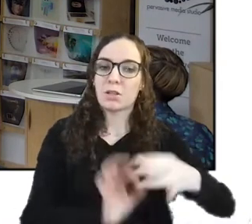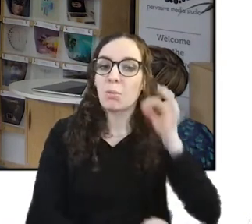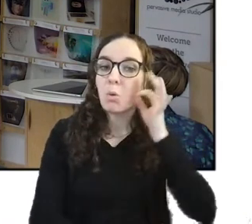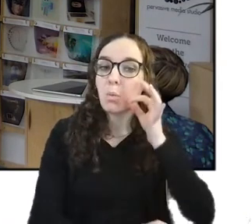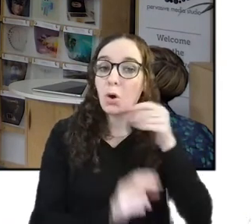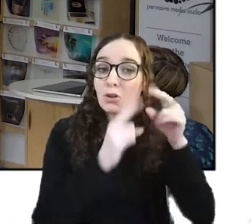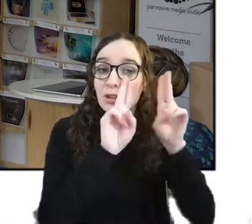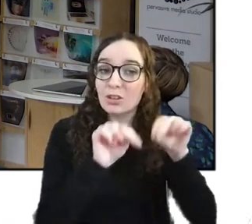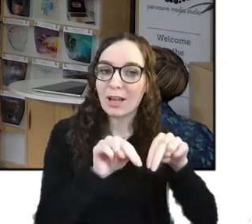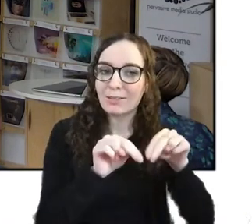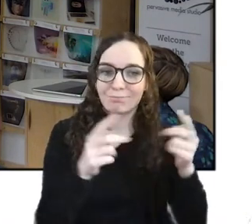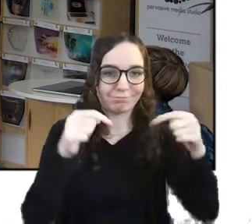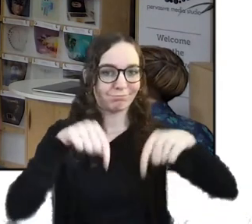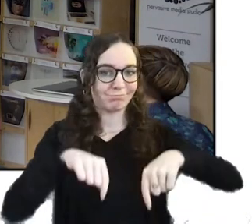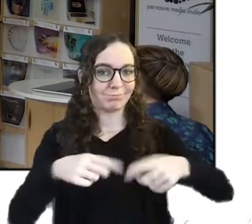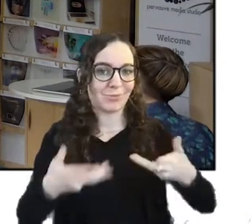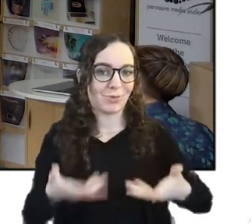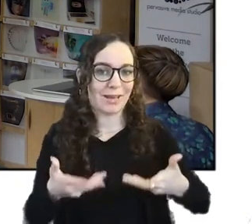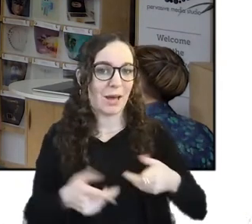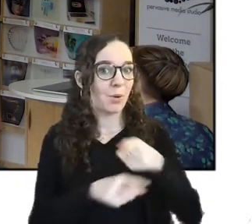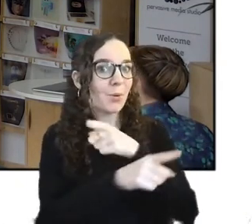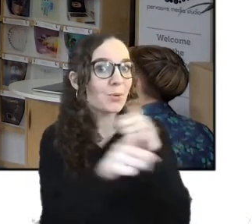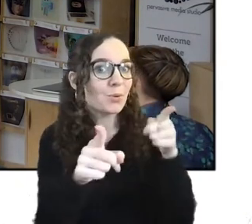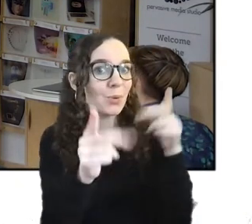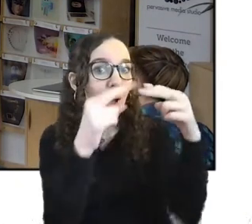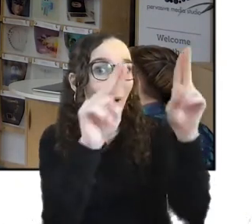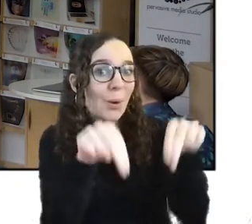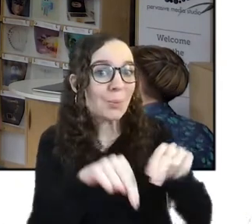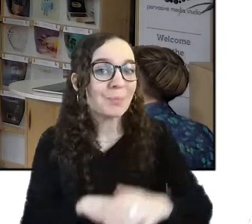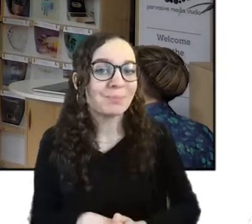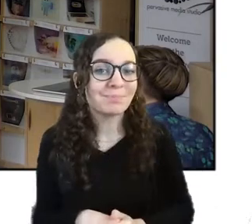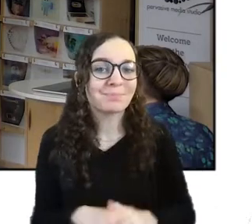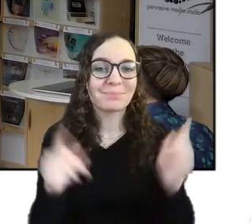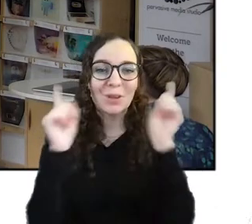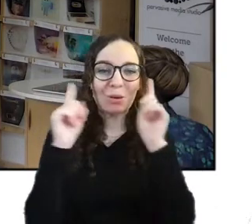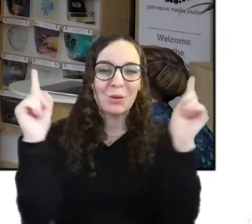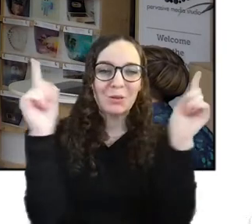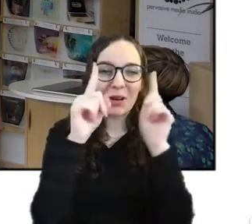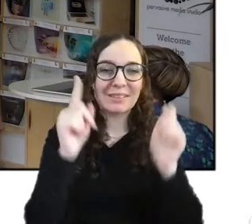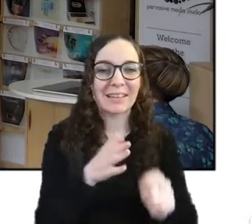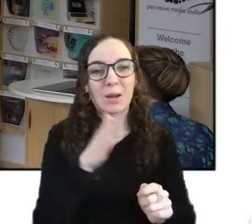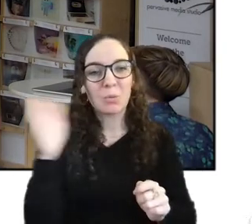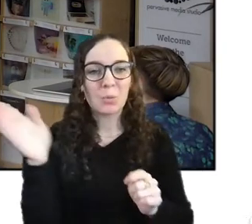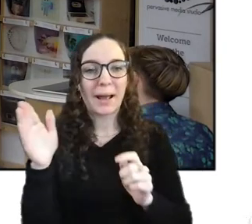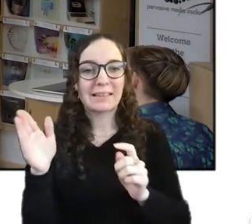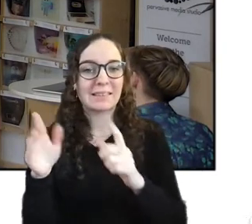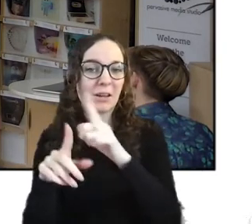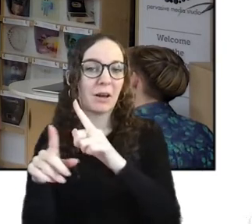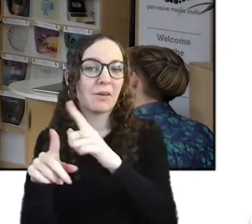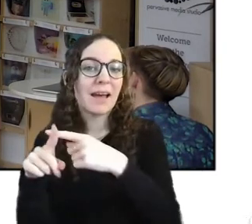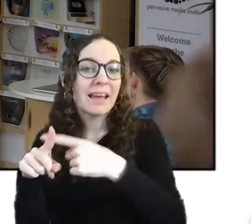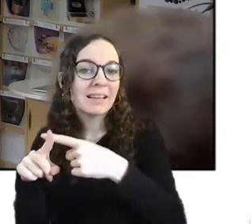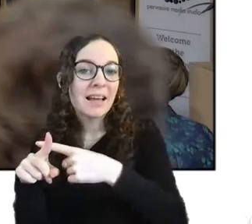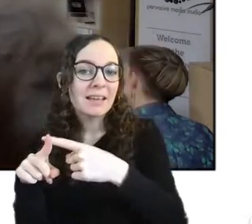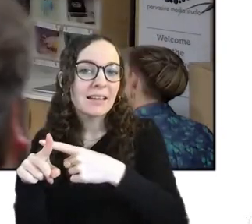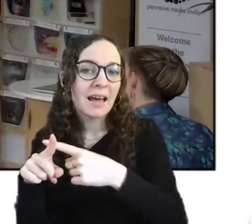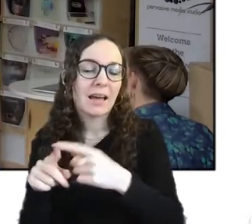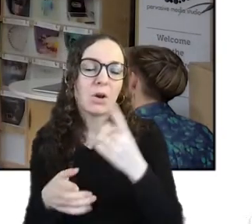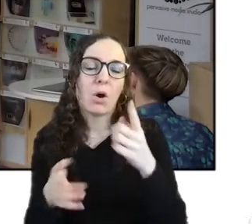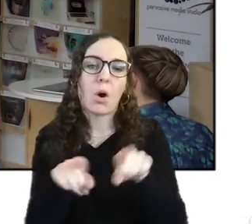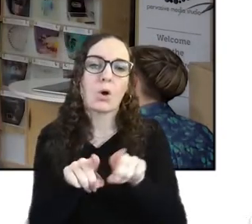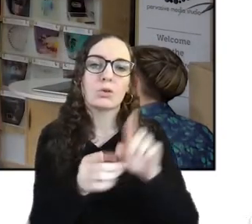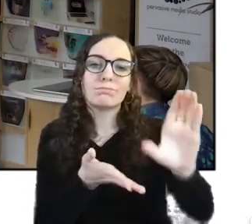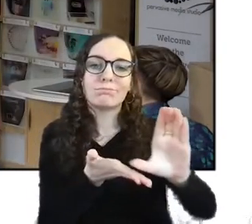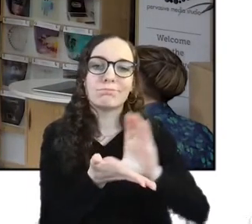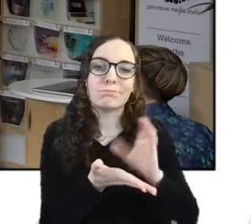we are right now, you are at home, University of West of England and the University of Bristol and we're funded by Arts Council England. And we offer